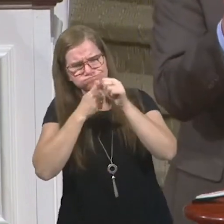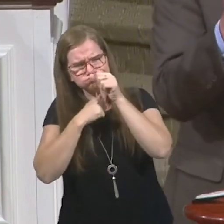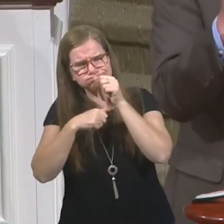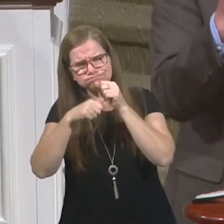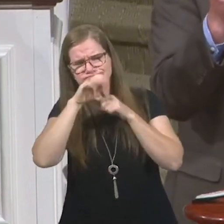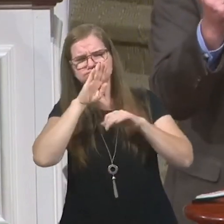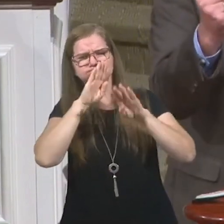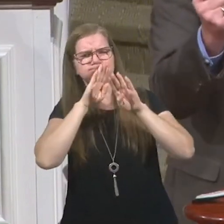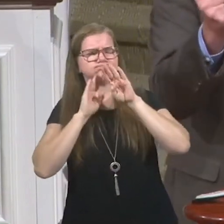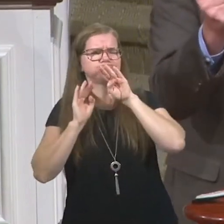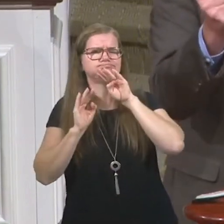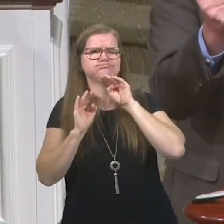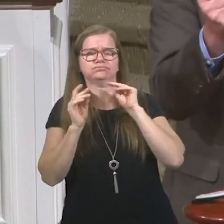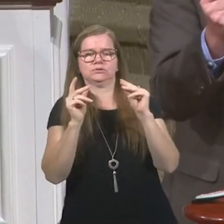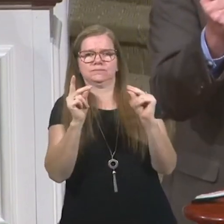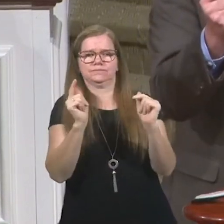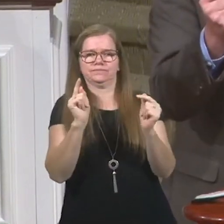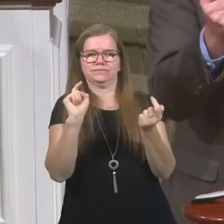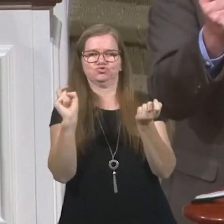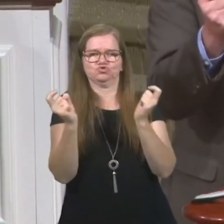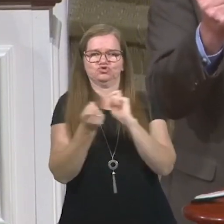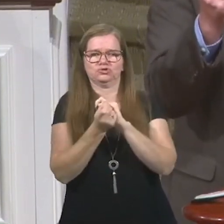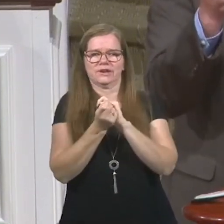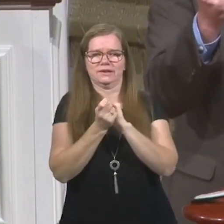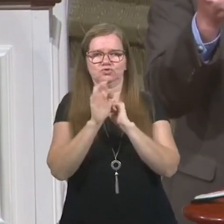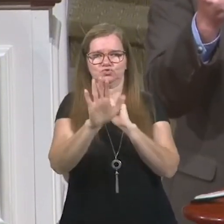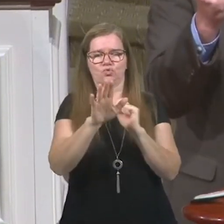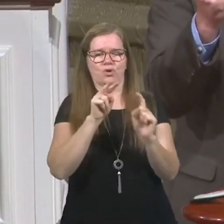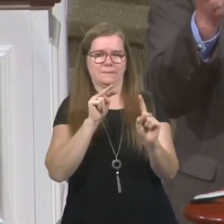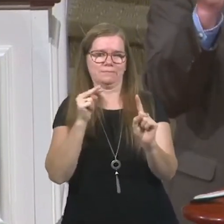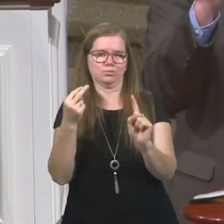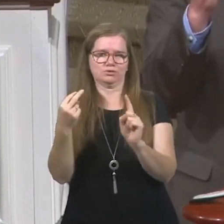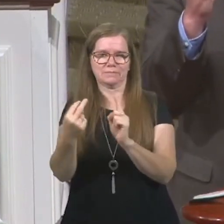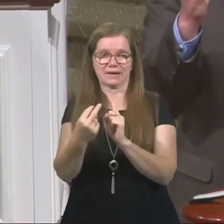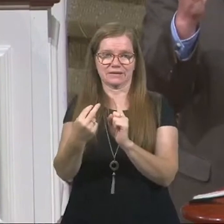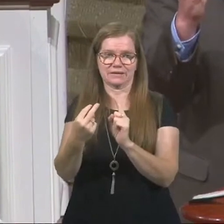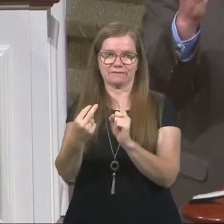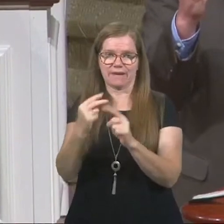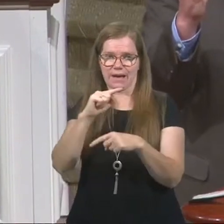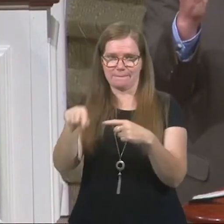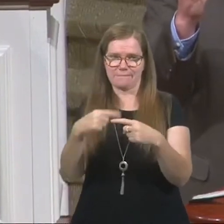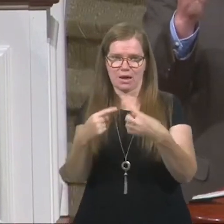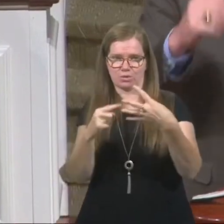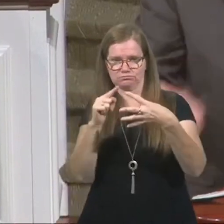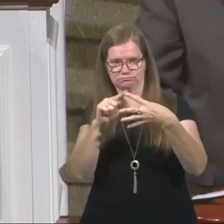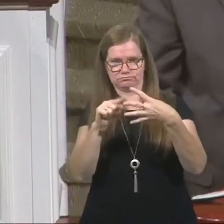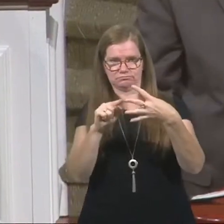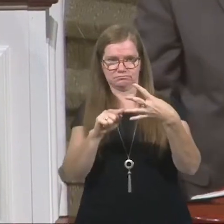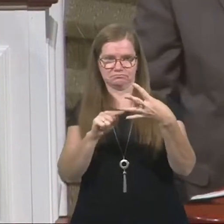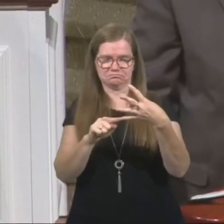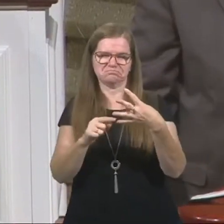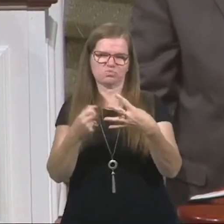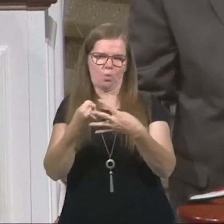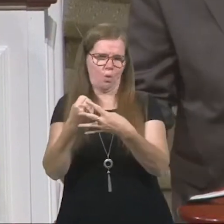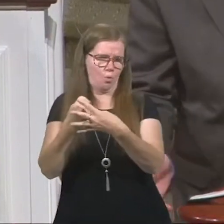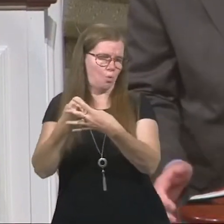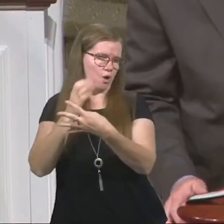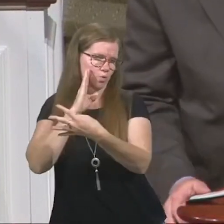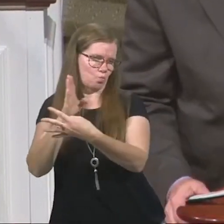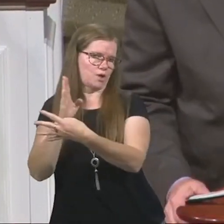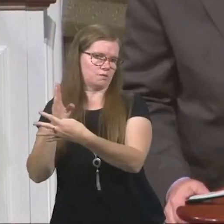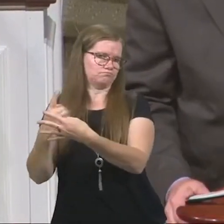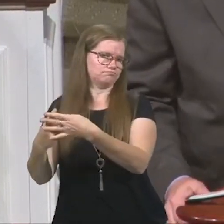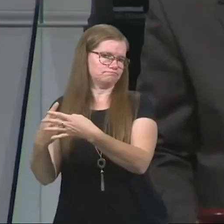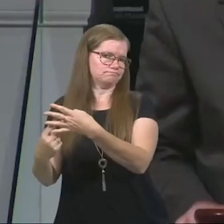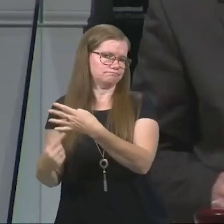trials are coming, it instantly changes your perspective. About four things. We'll talk about that in a moment. Look at verse number